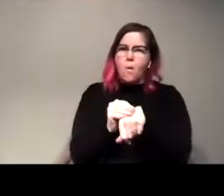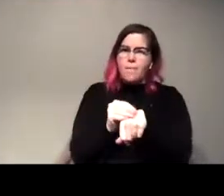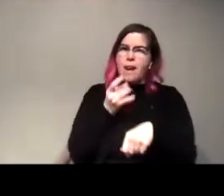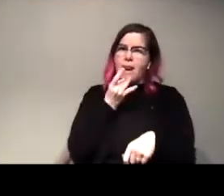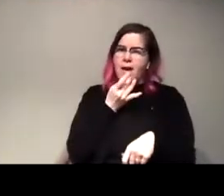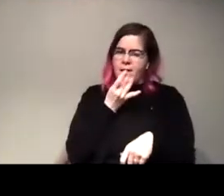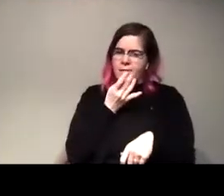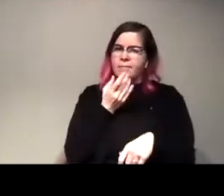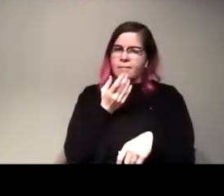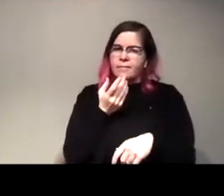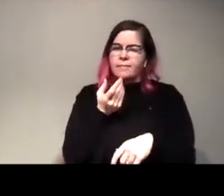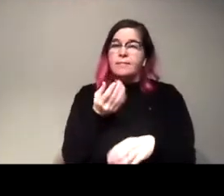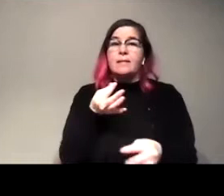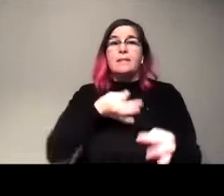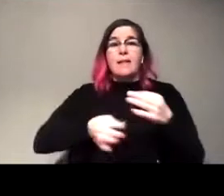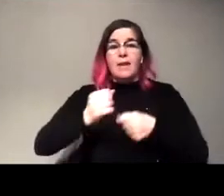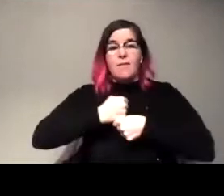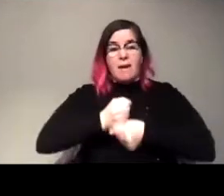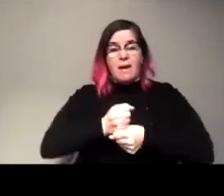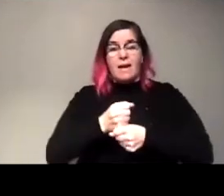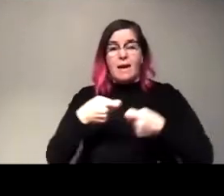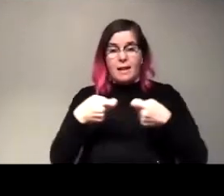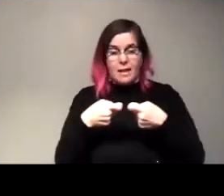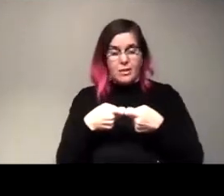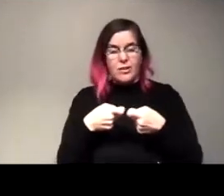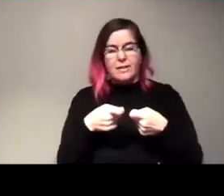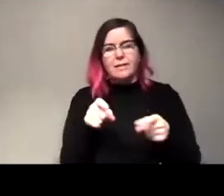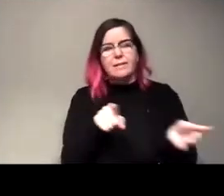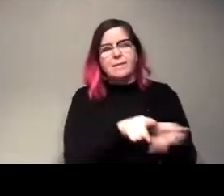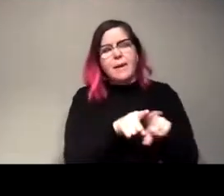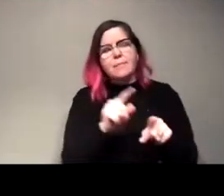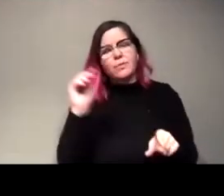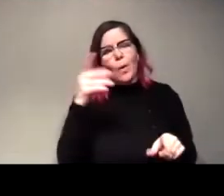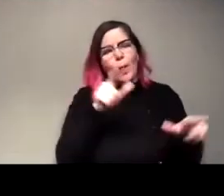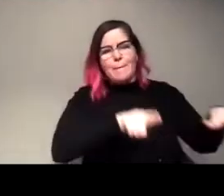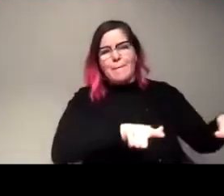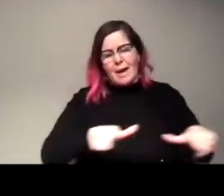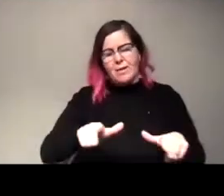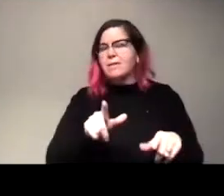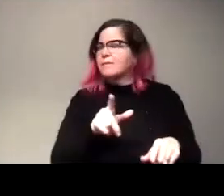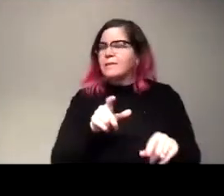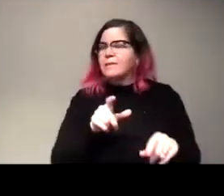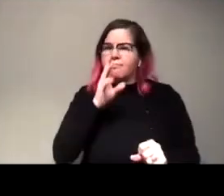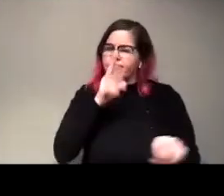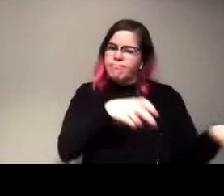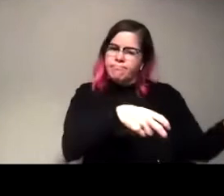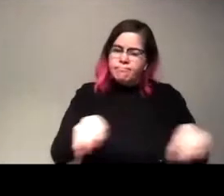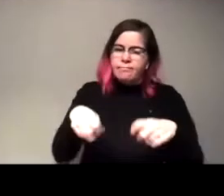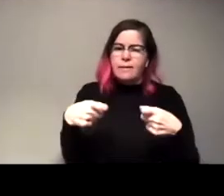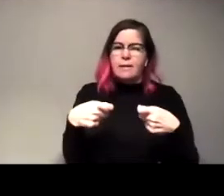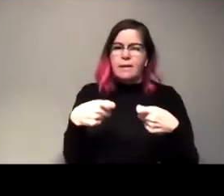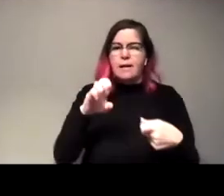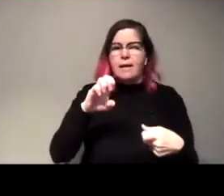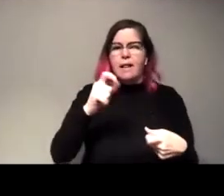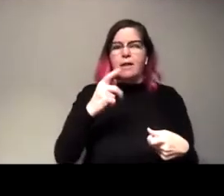instead of generating electricity, if they were in a big solar panel, like they can actually directly transfer electrons to the